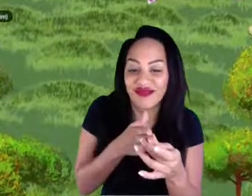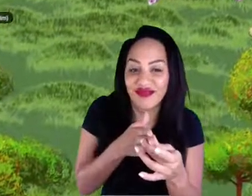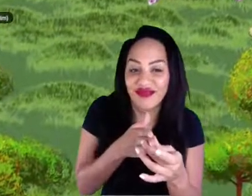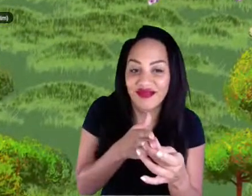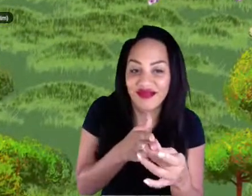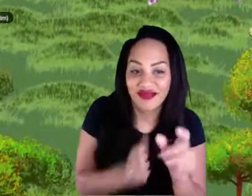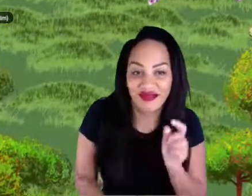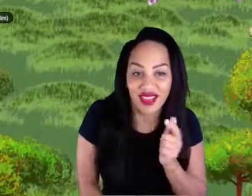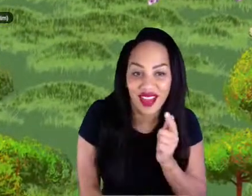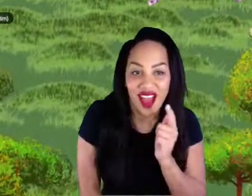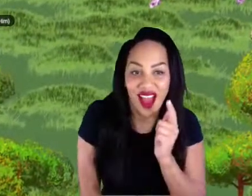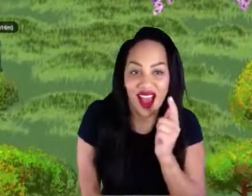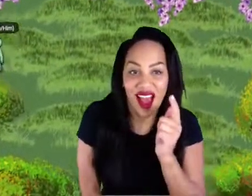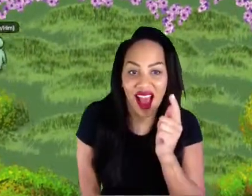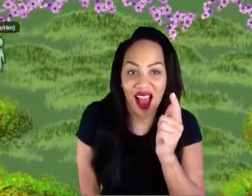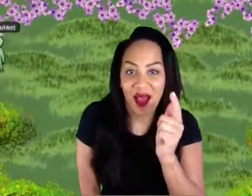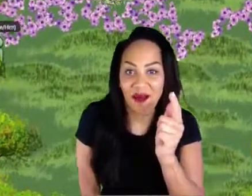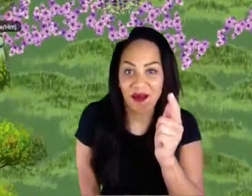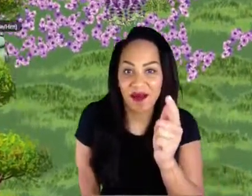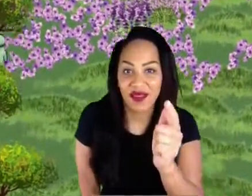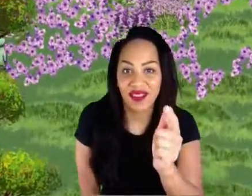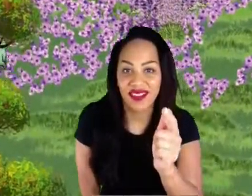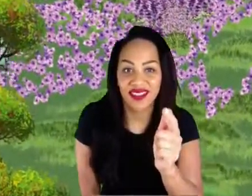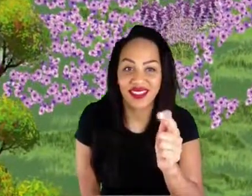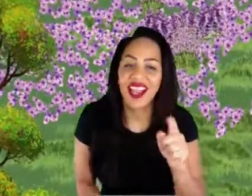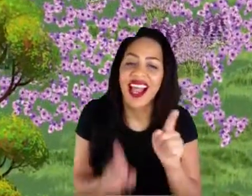Like the butterfly, we're just going to fly a little bit high.